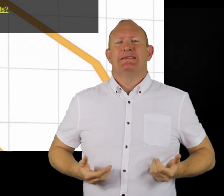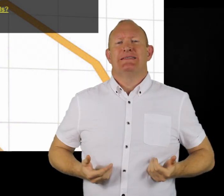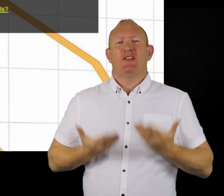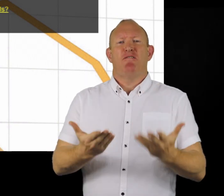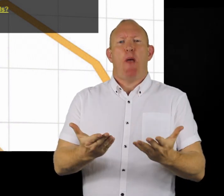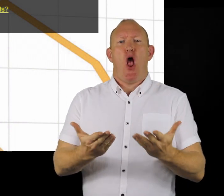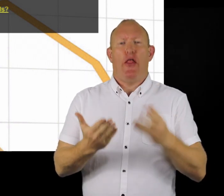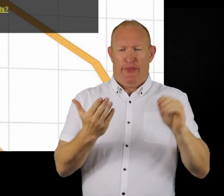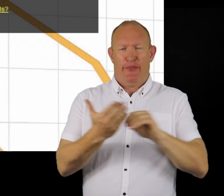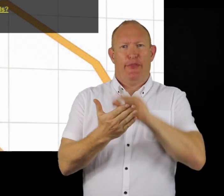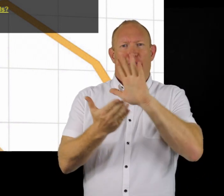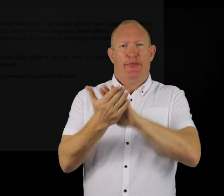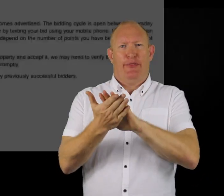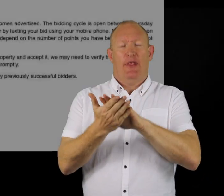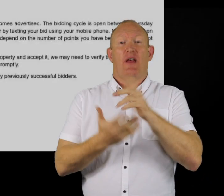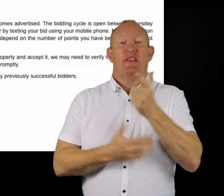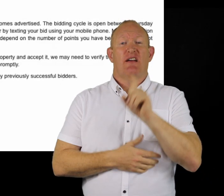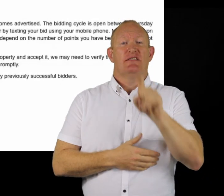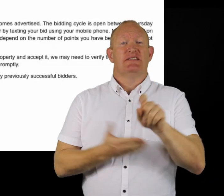application.